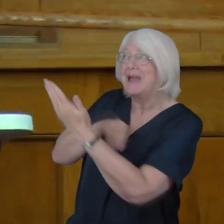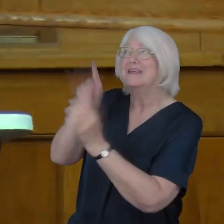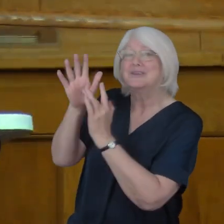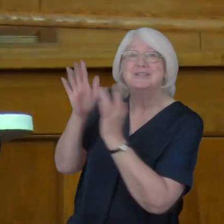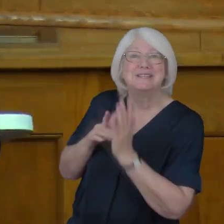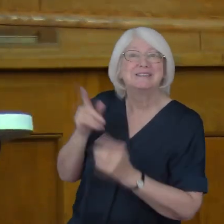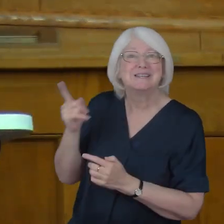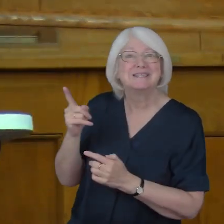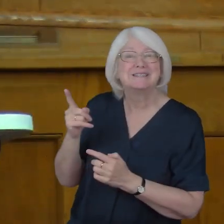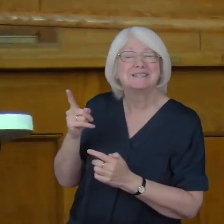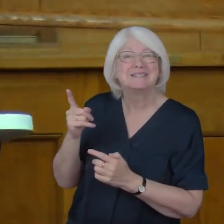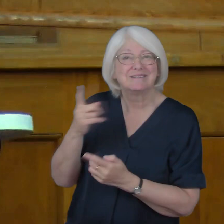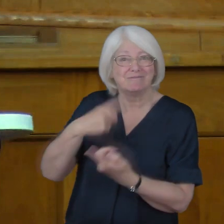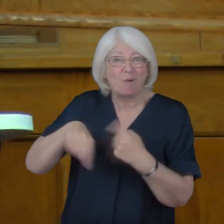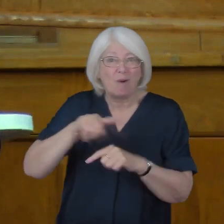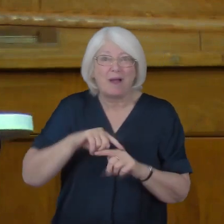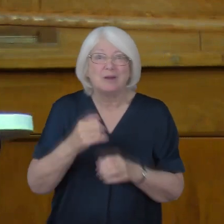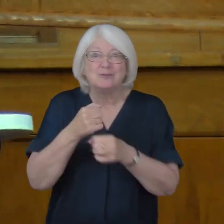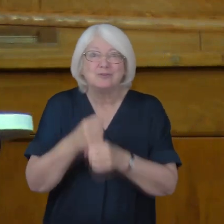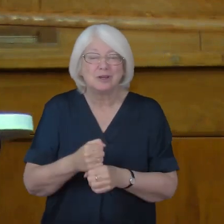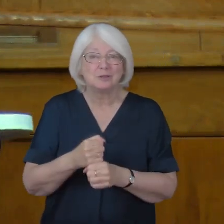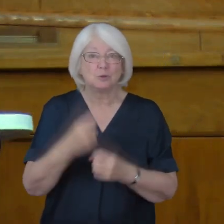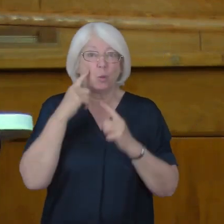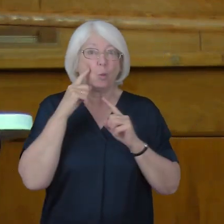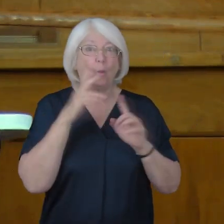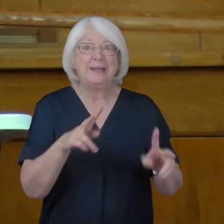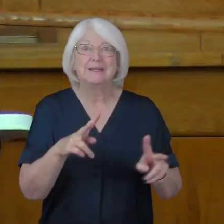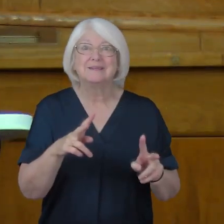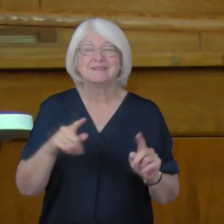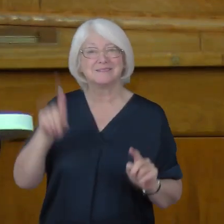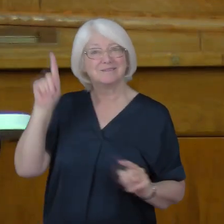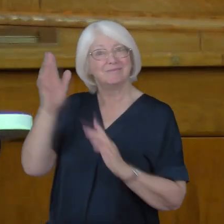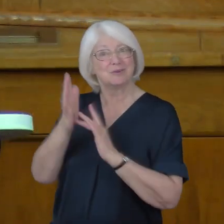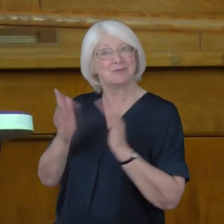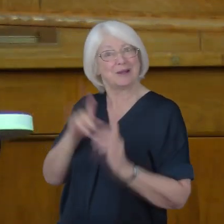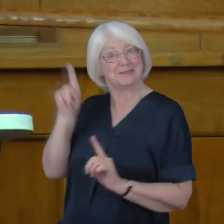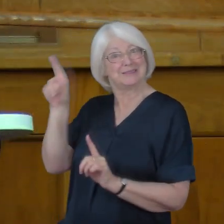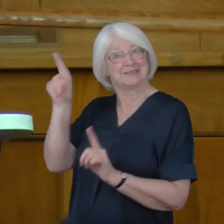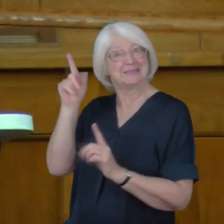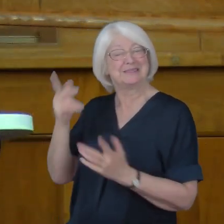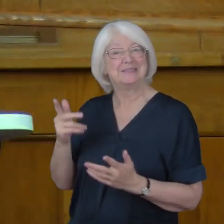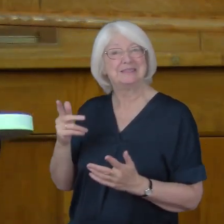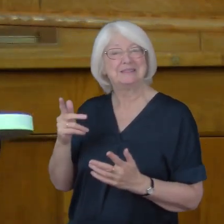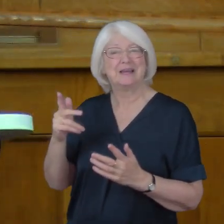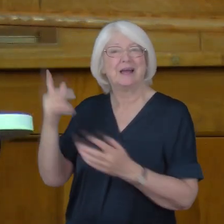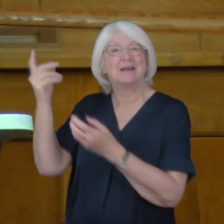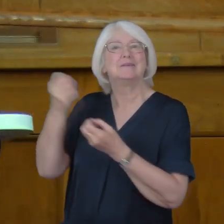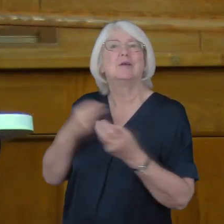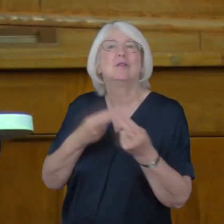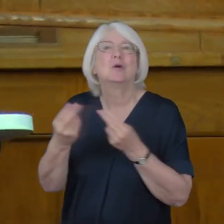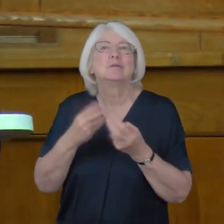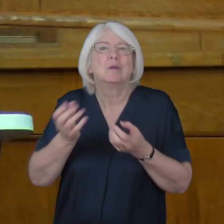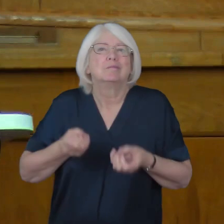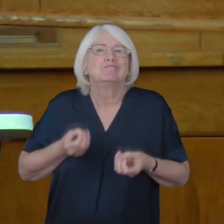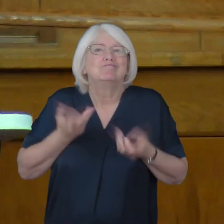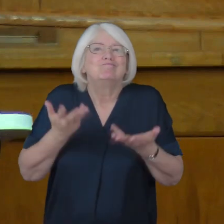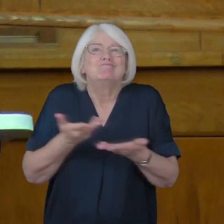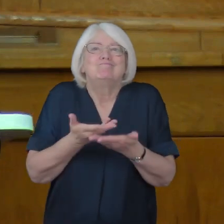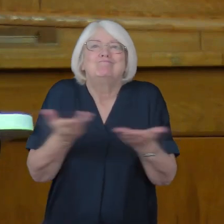Christ and bringing the healing balm of the gospel to our nation.